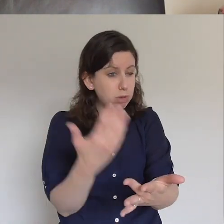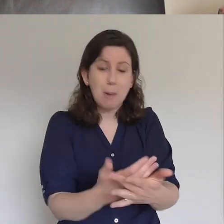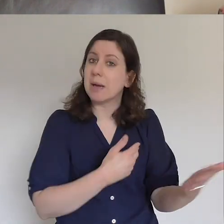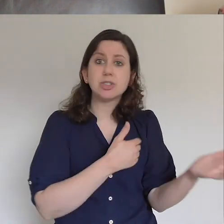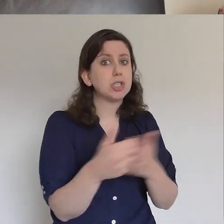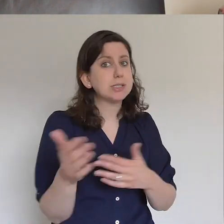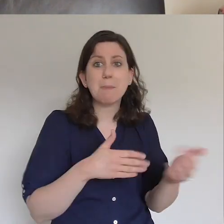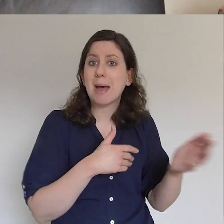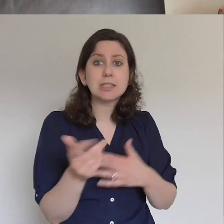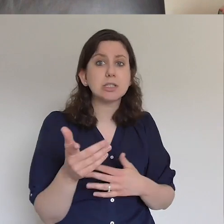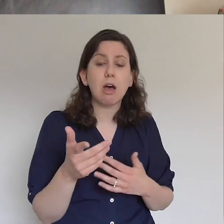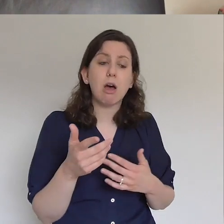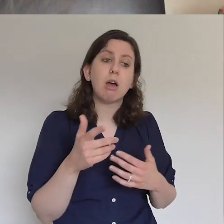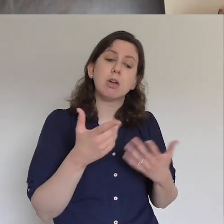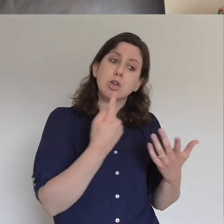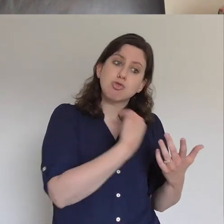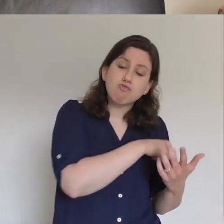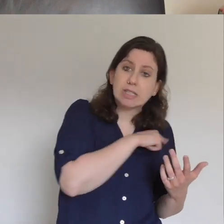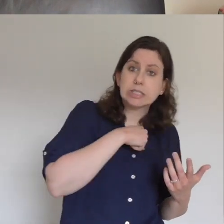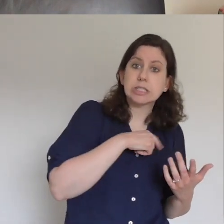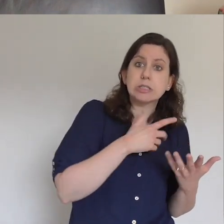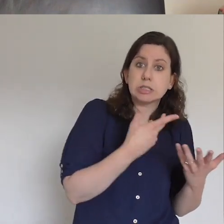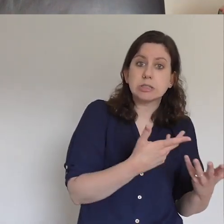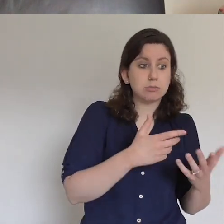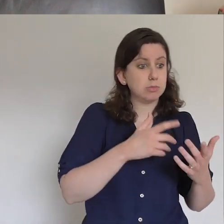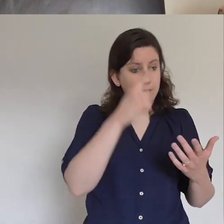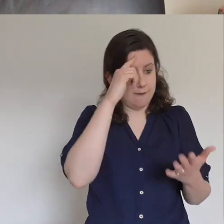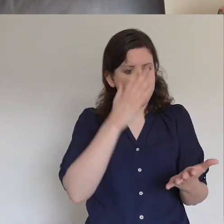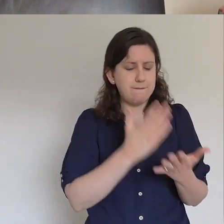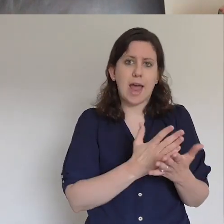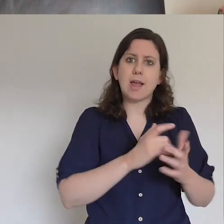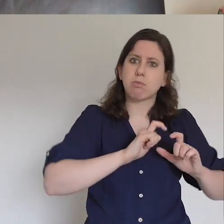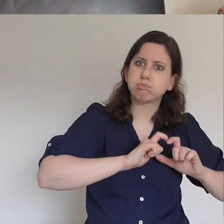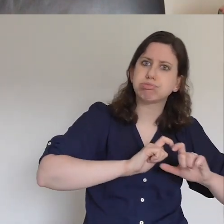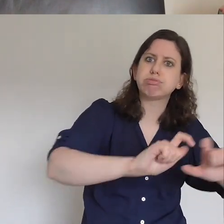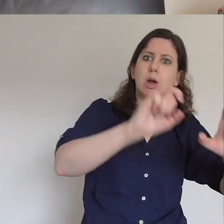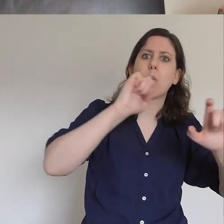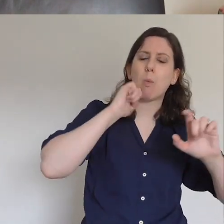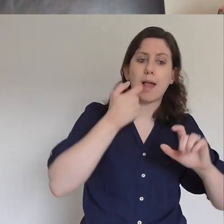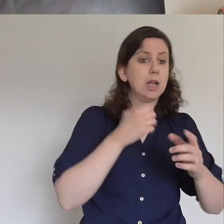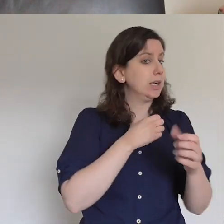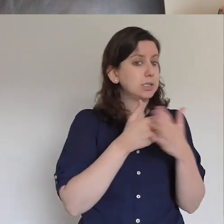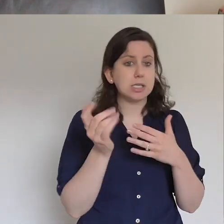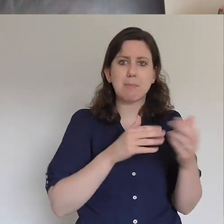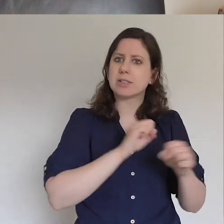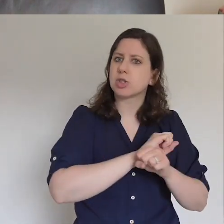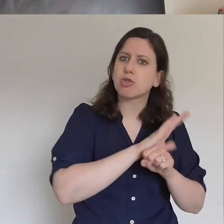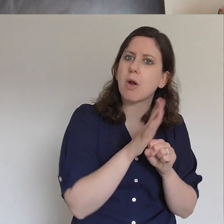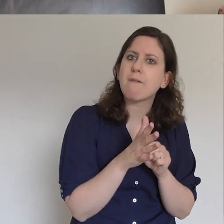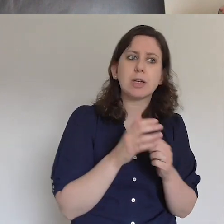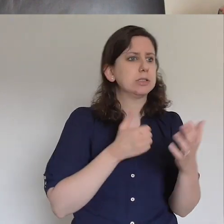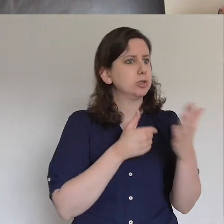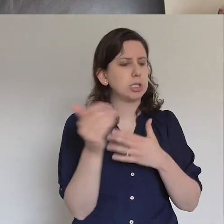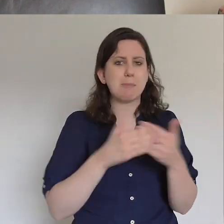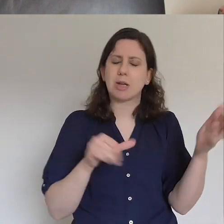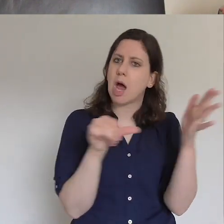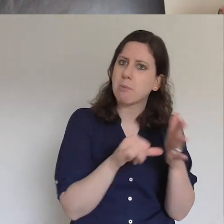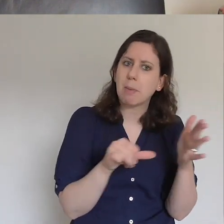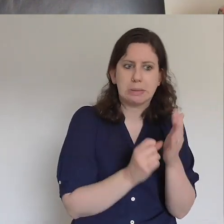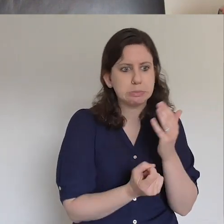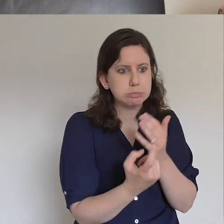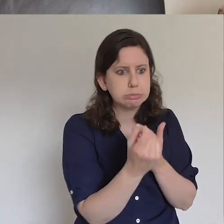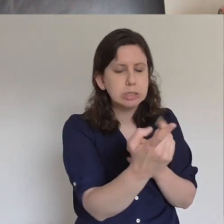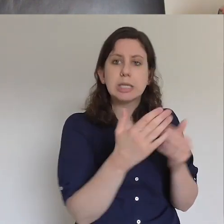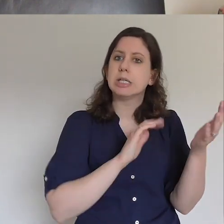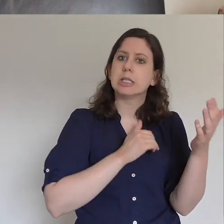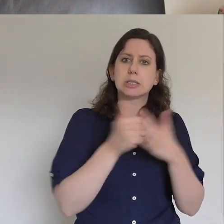healings there are, however many revivals there are, however many bad things happen, however many coronaviruses there are, however much persecution or difficulty, the end of the